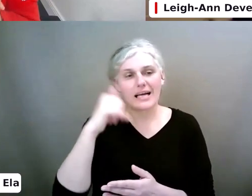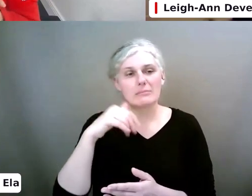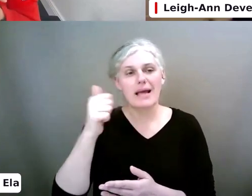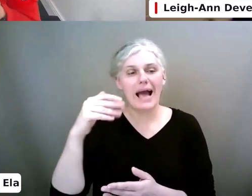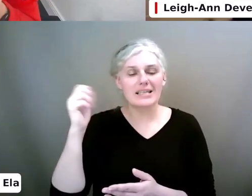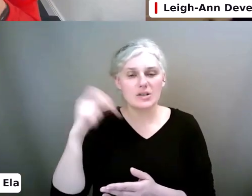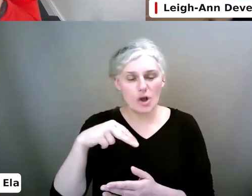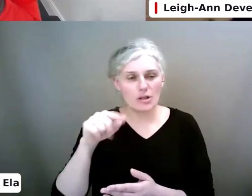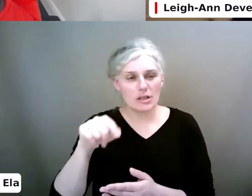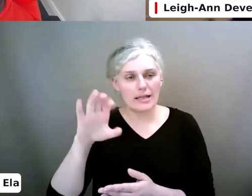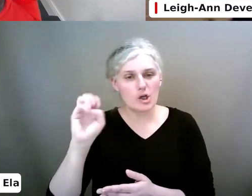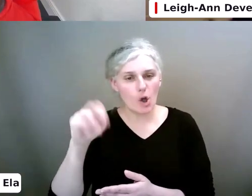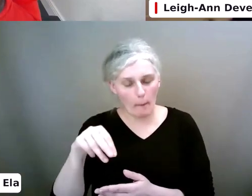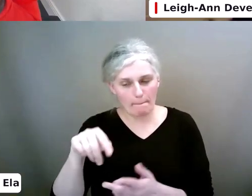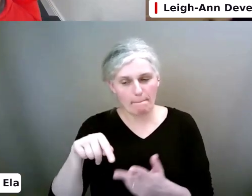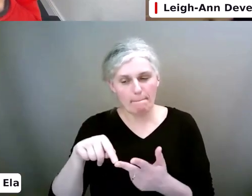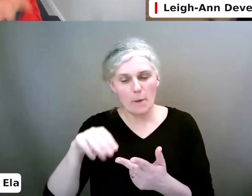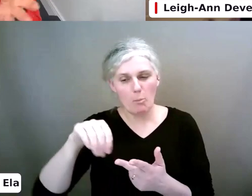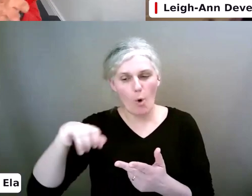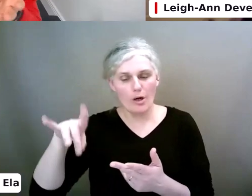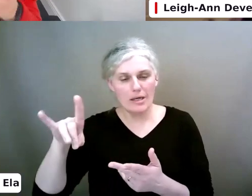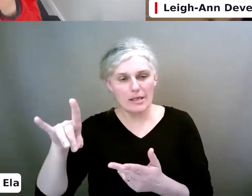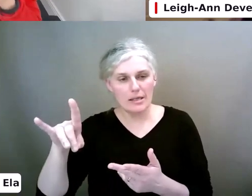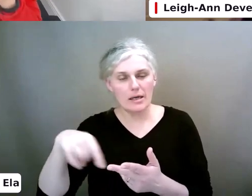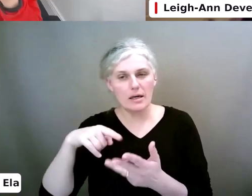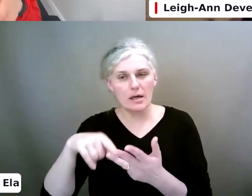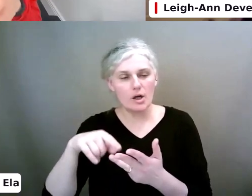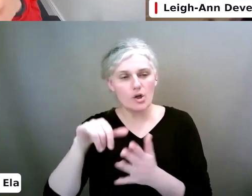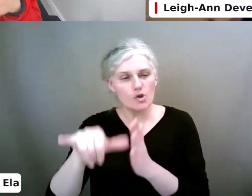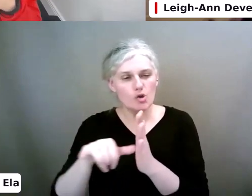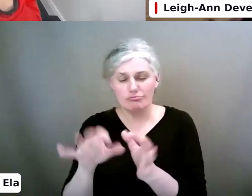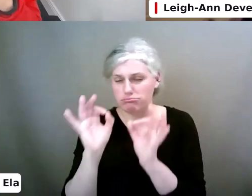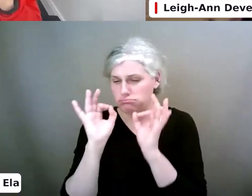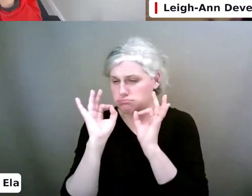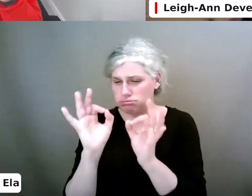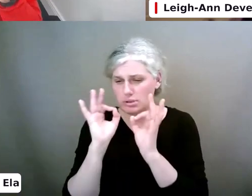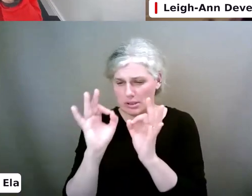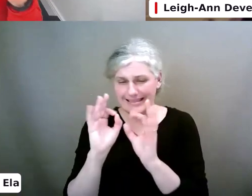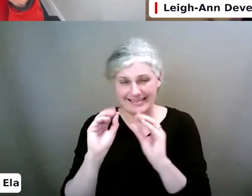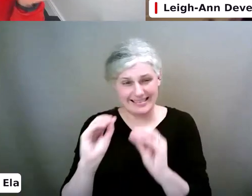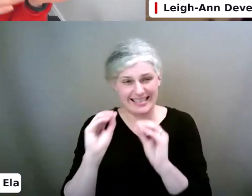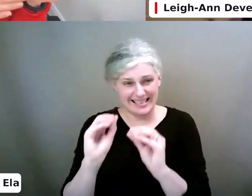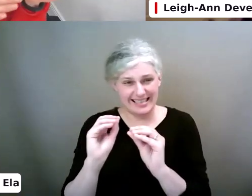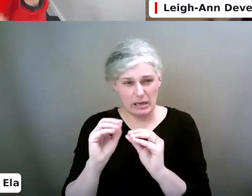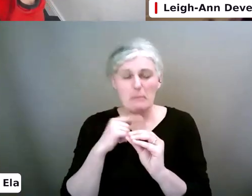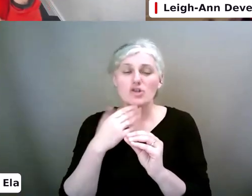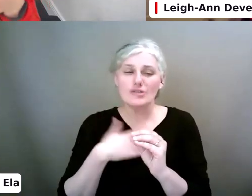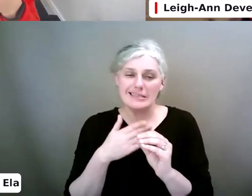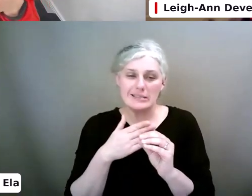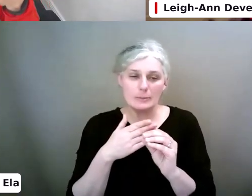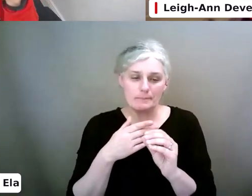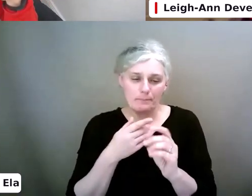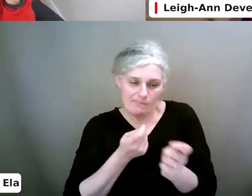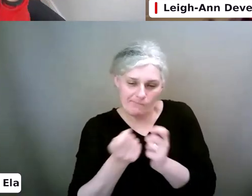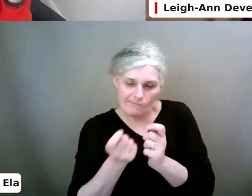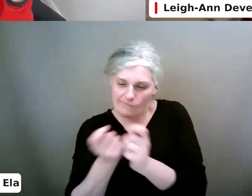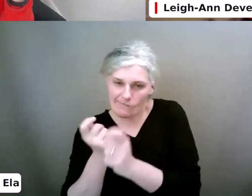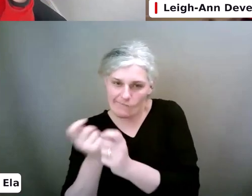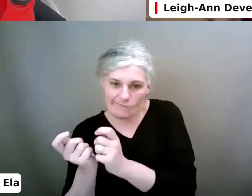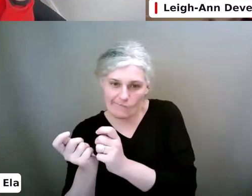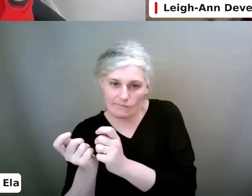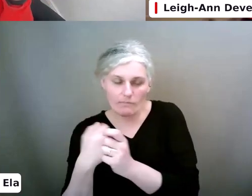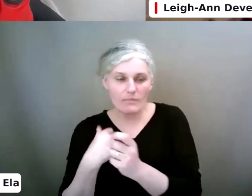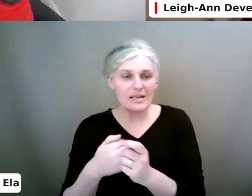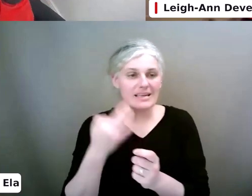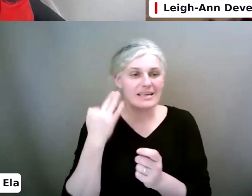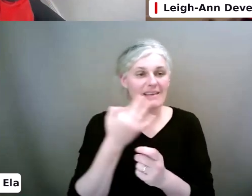MOOCs, YouTube has some excellent tutorials, but it's about navigating them. So that guy that hacked